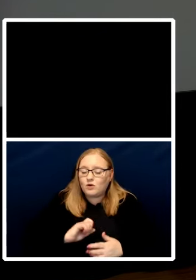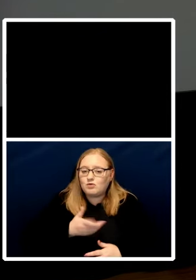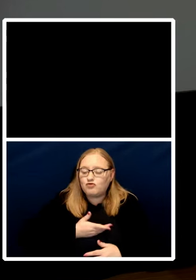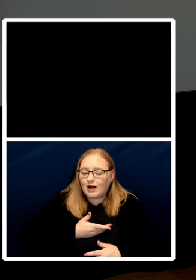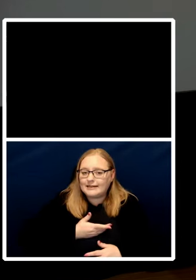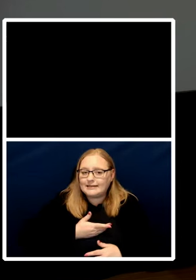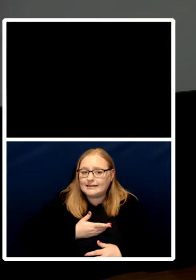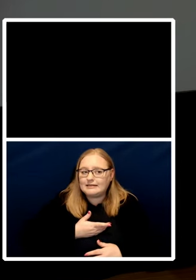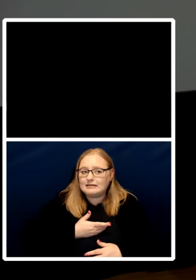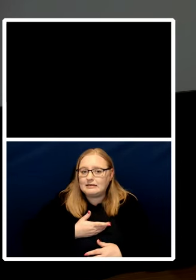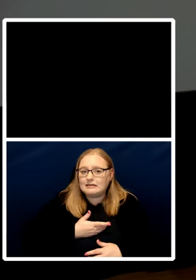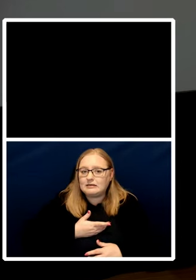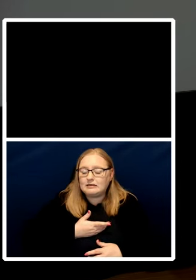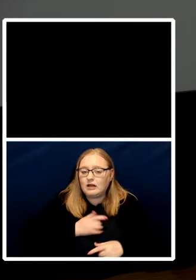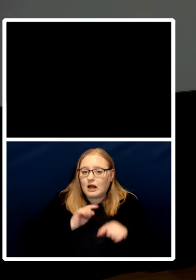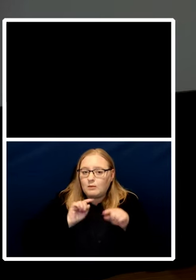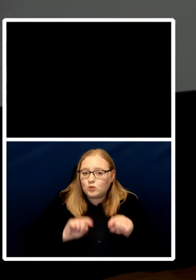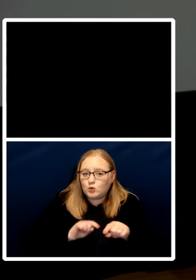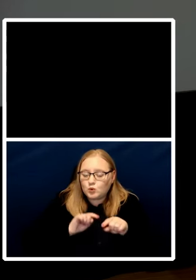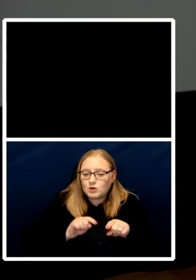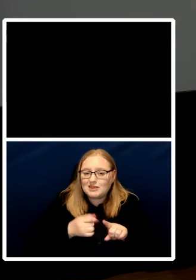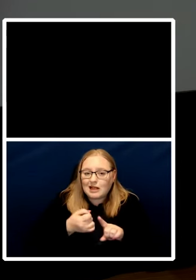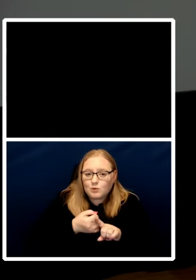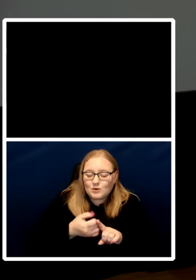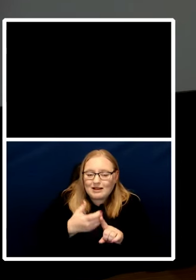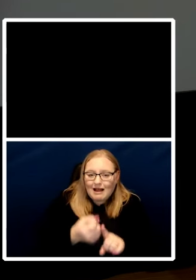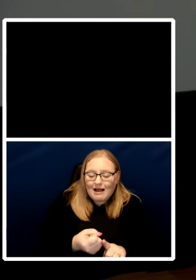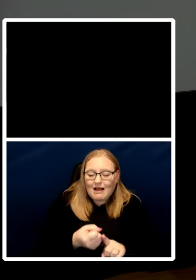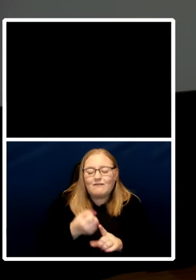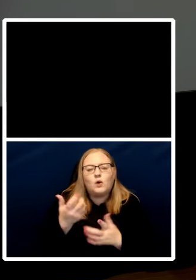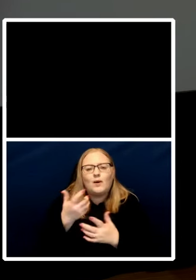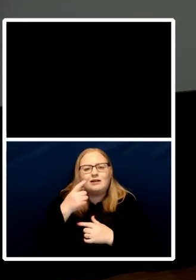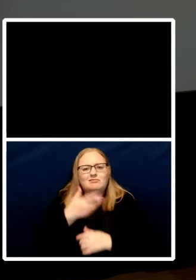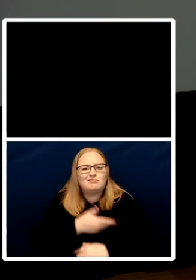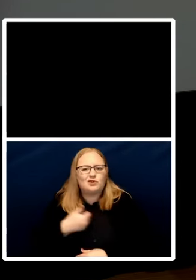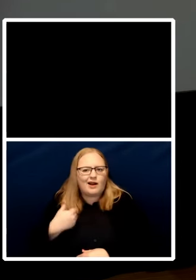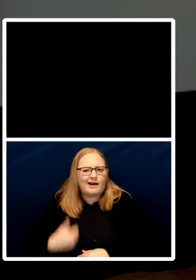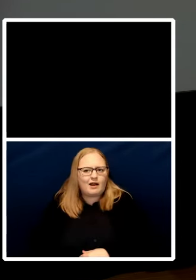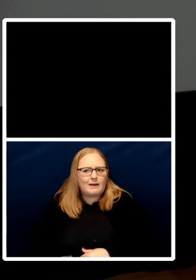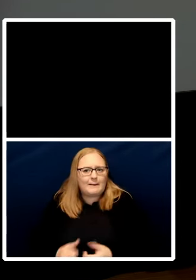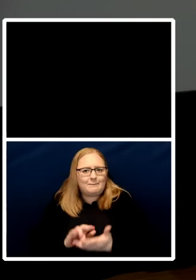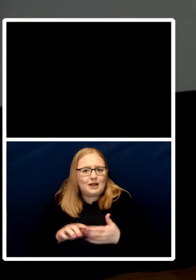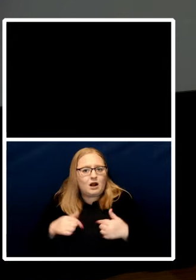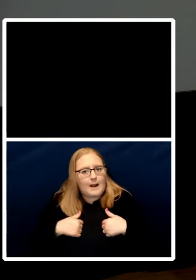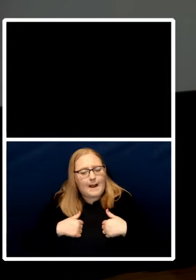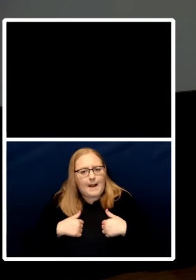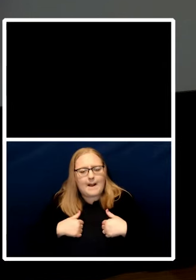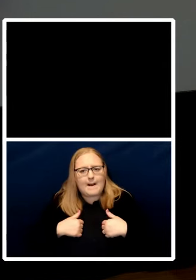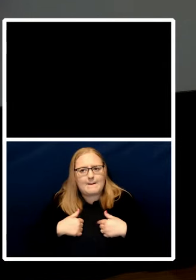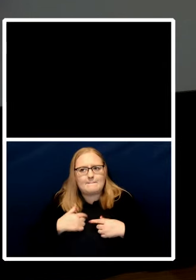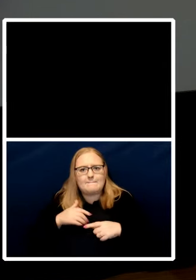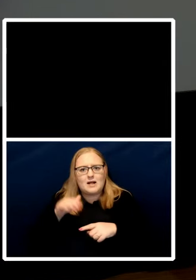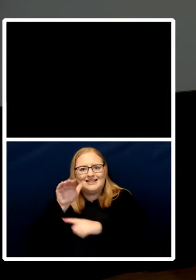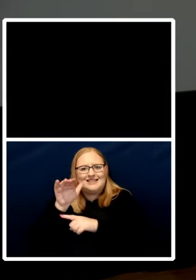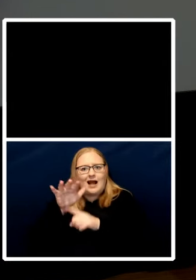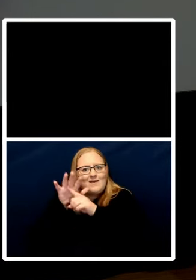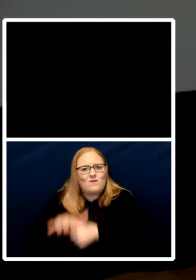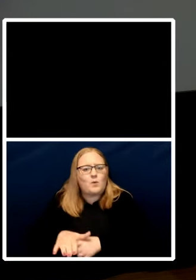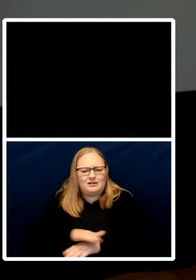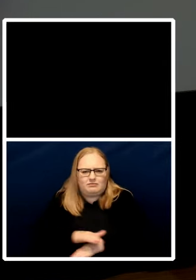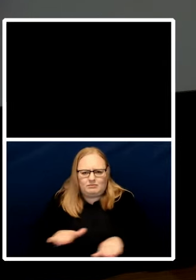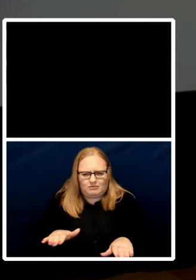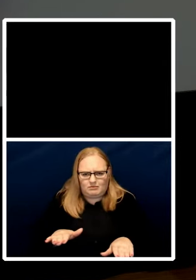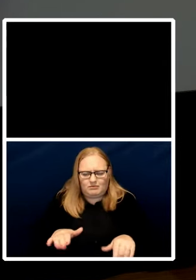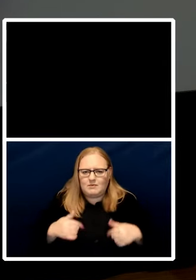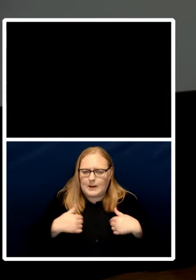that does not make me xenophobic as long as i am doing my best every day